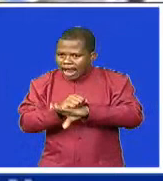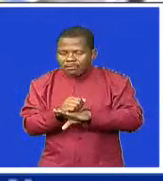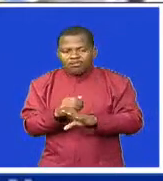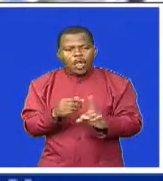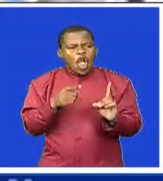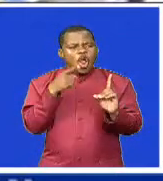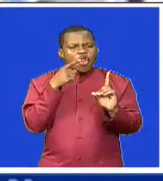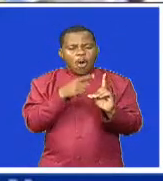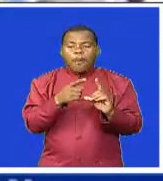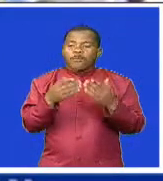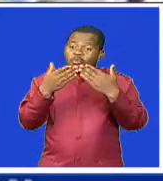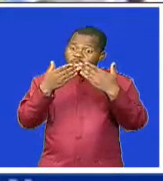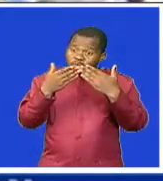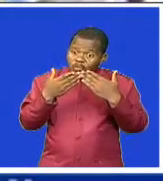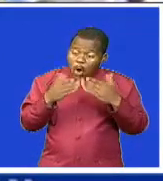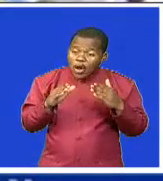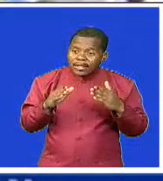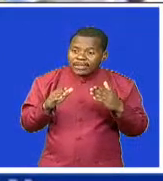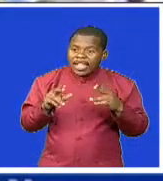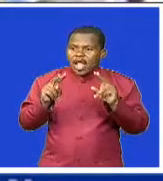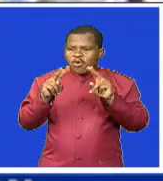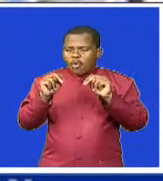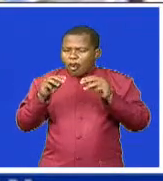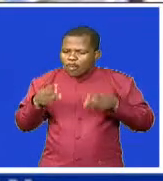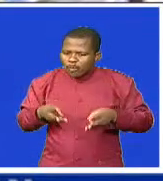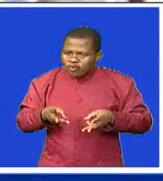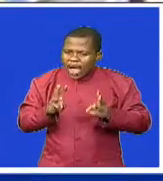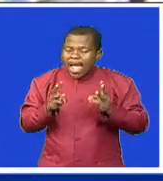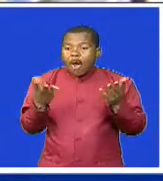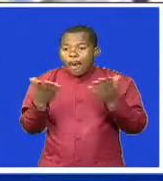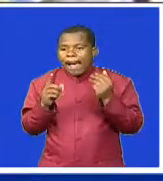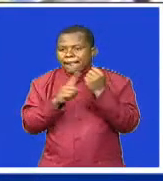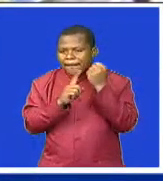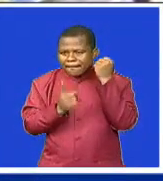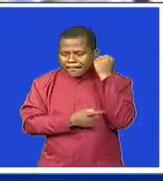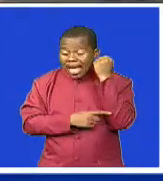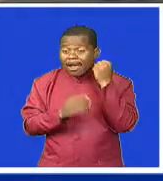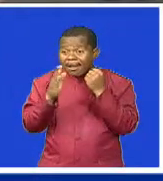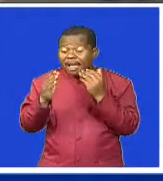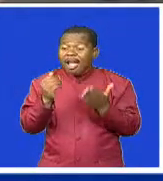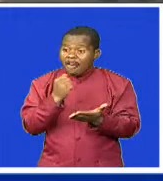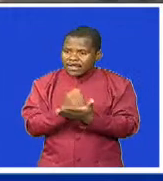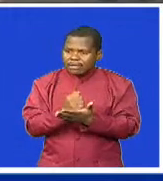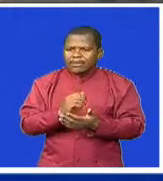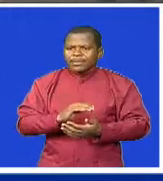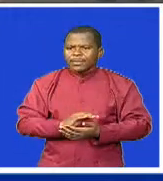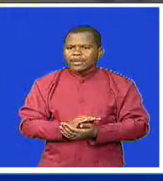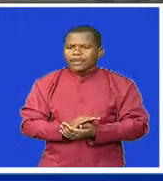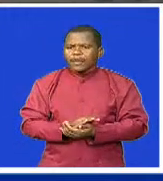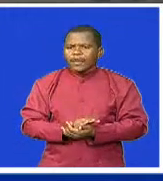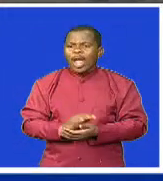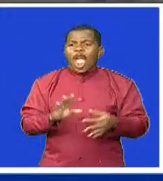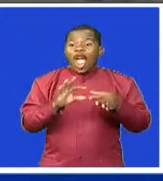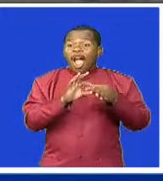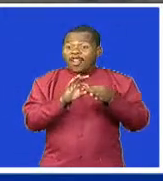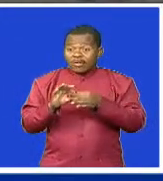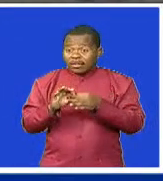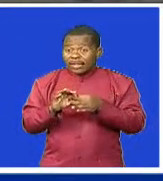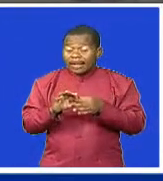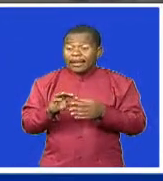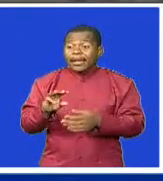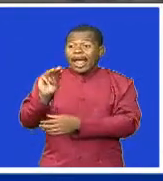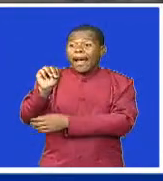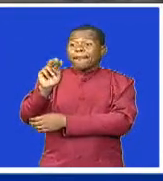To ensure that accident victims get adequate medical assistance, the Motor Vehicle Accident Fund has officially launched a new